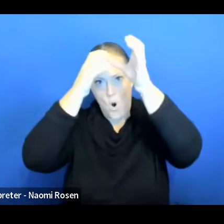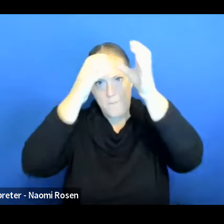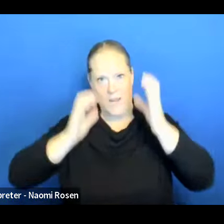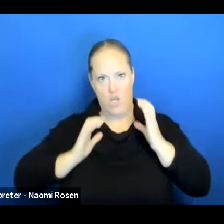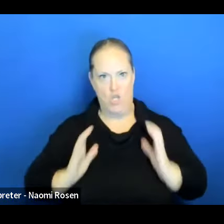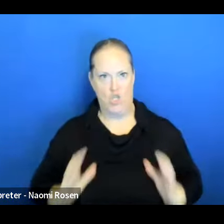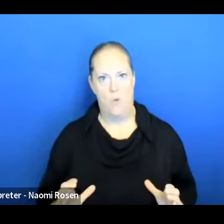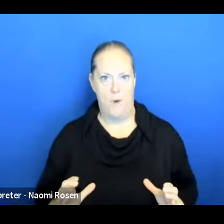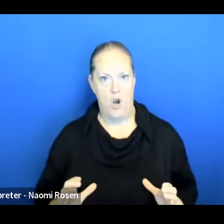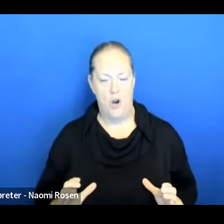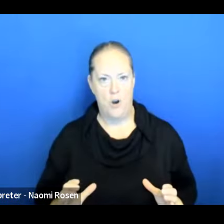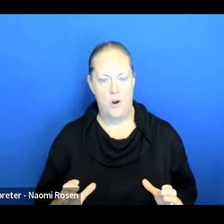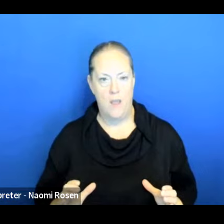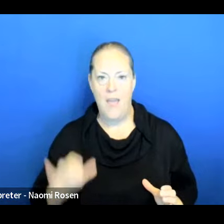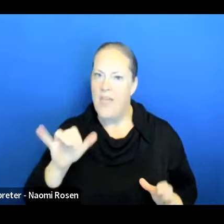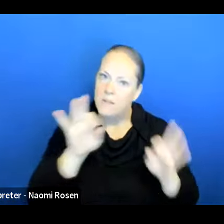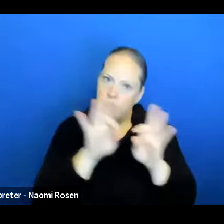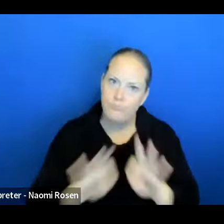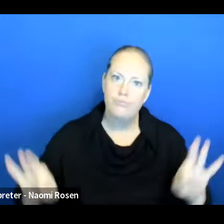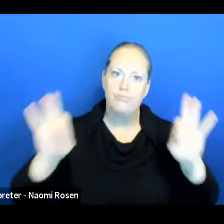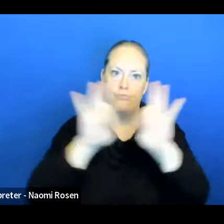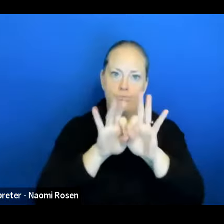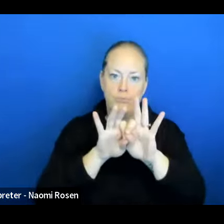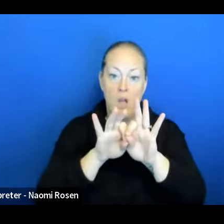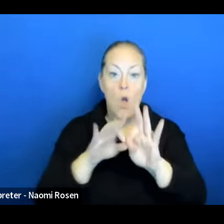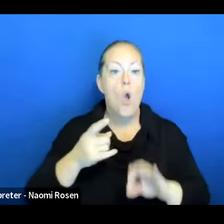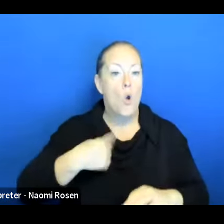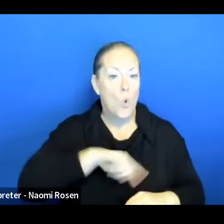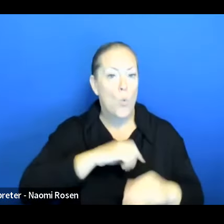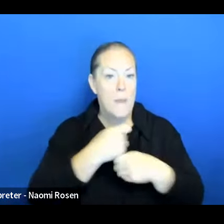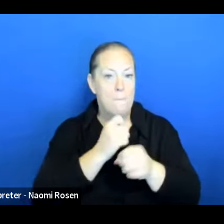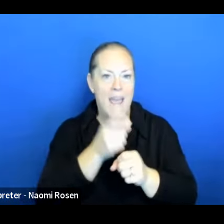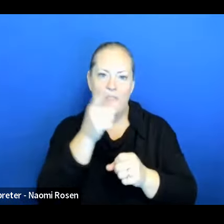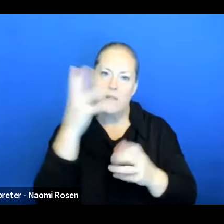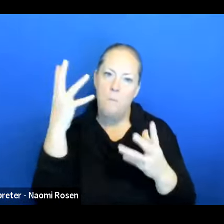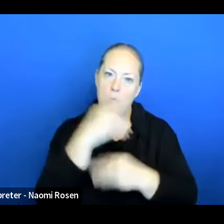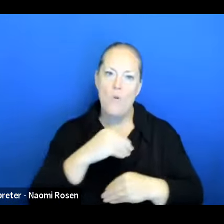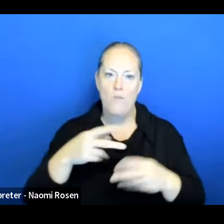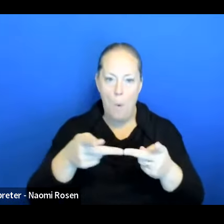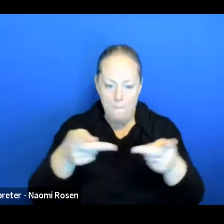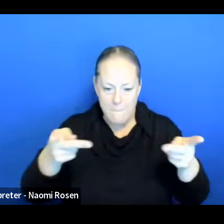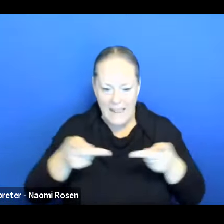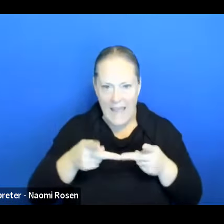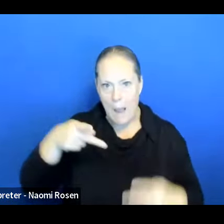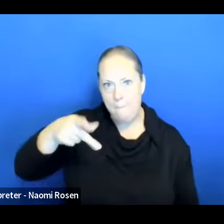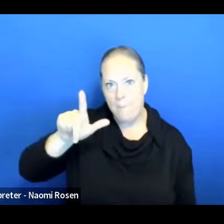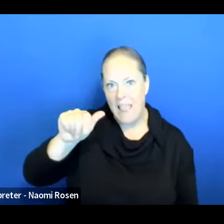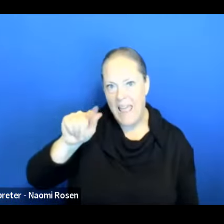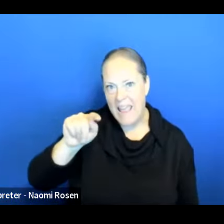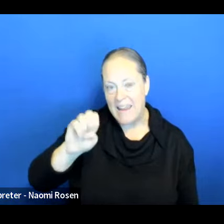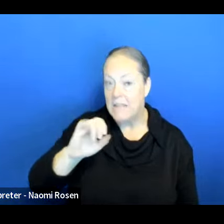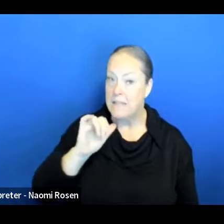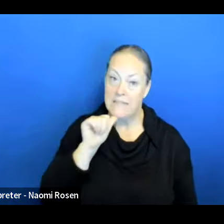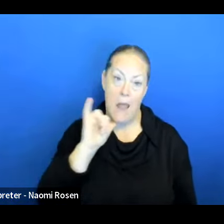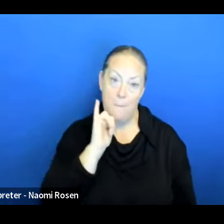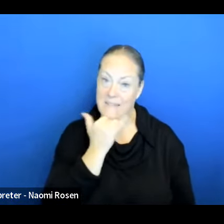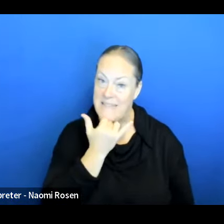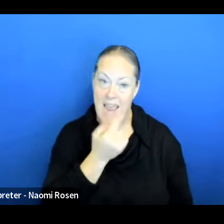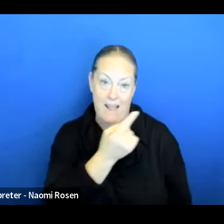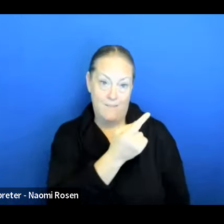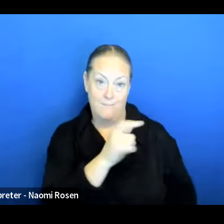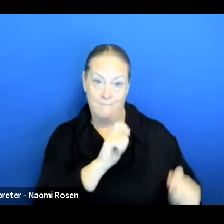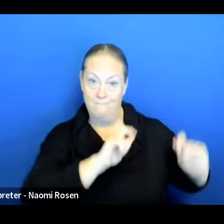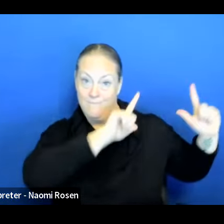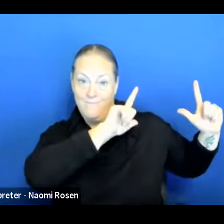be critically important. what I intentionally created this beautiful plate. This is not an accident that this plate is here on this, on this slide.